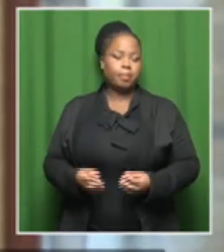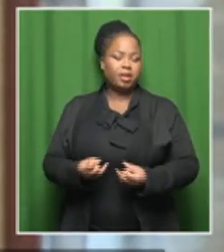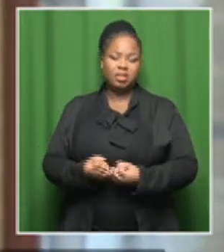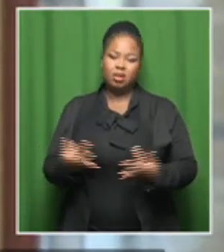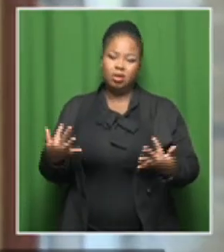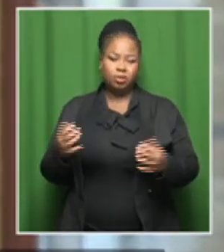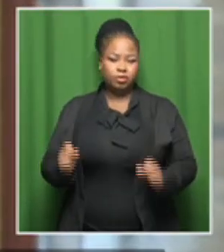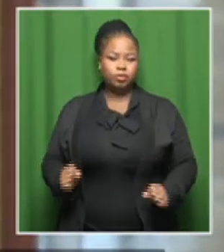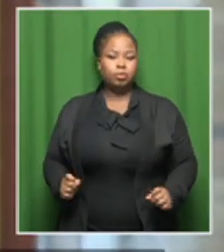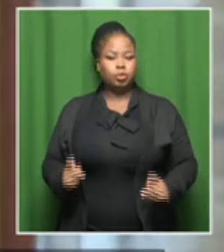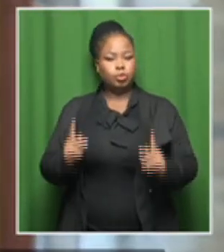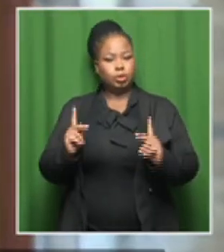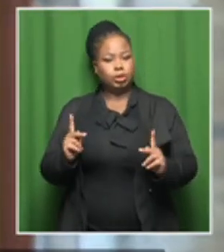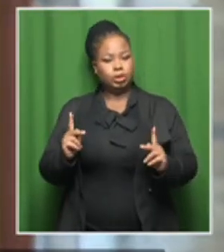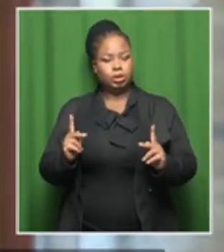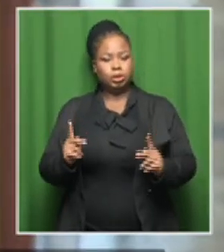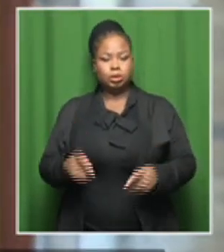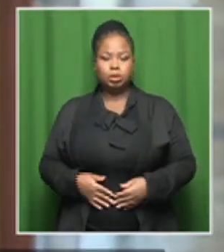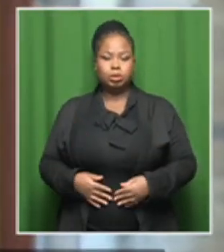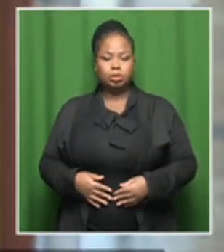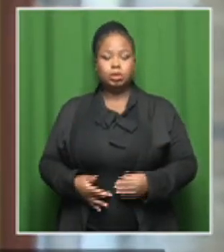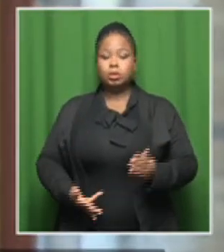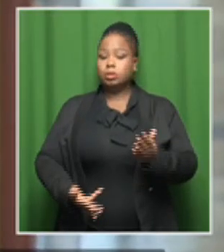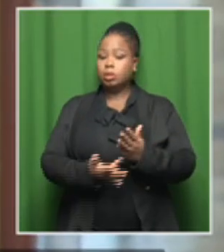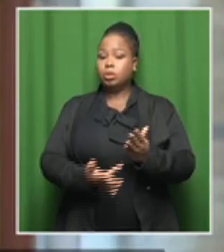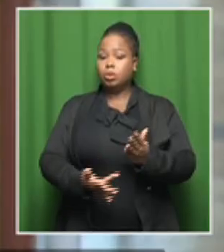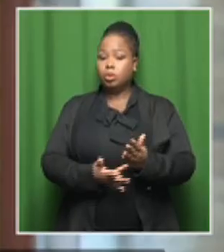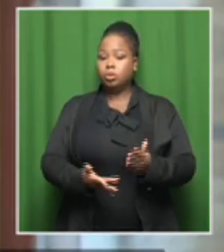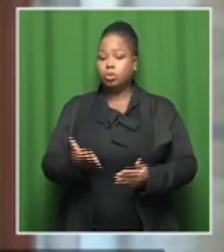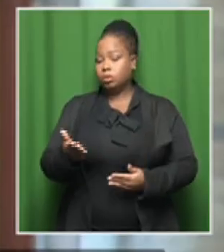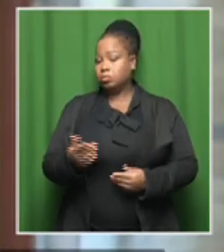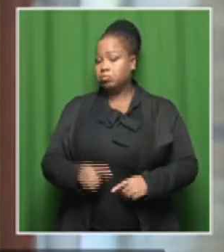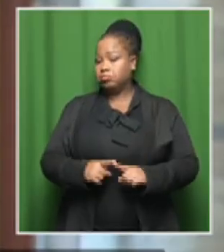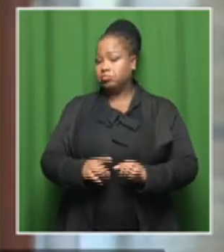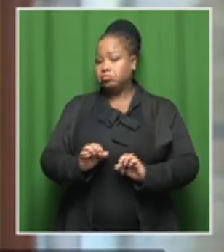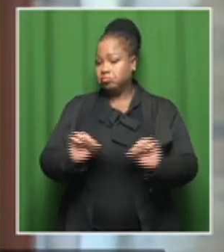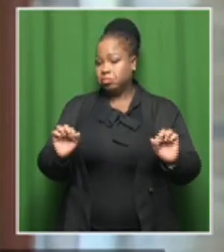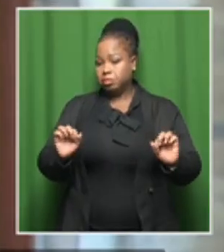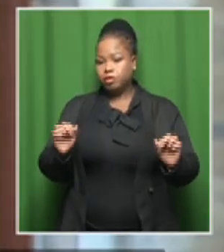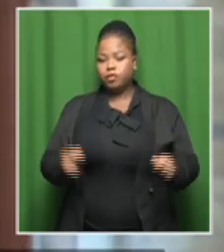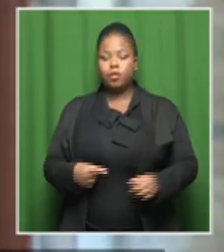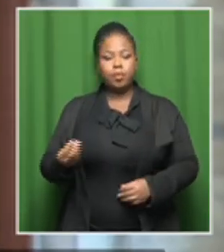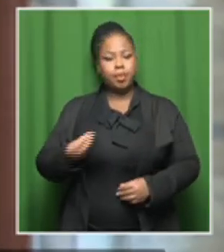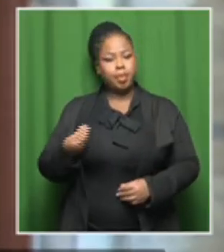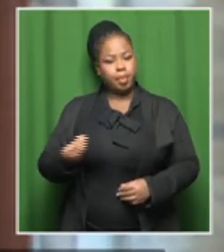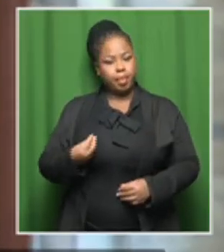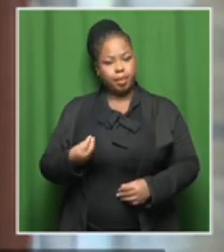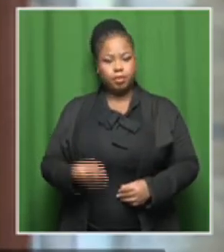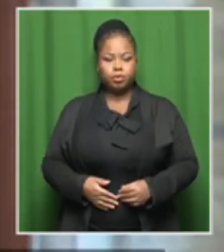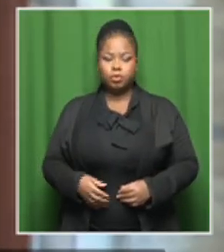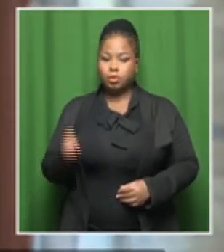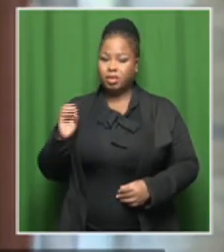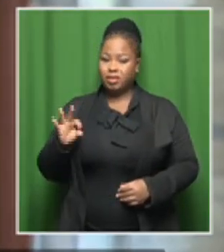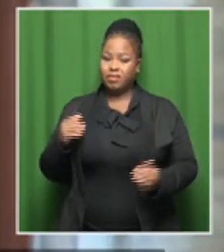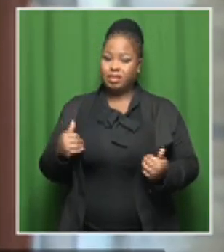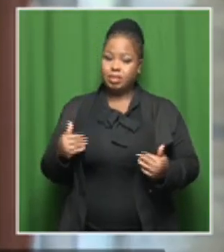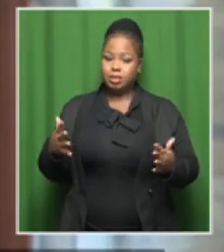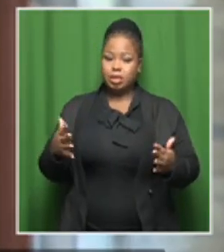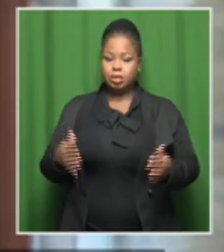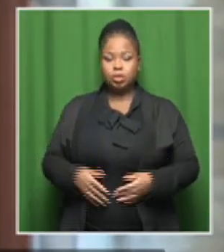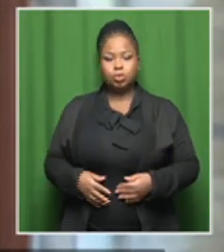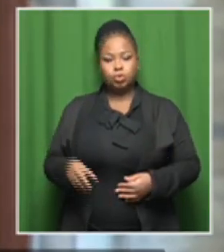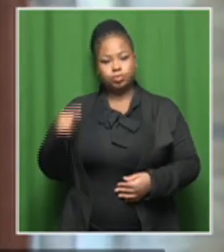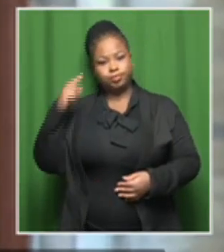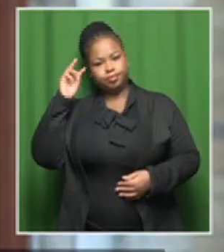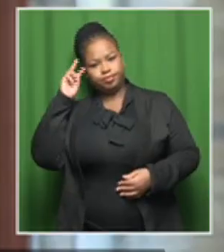opportunities and technology is in their hands from a very young age. So if they start switching and